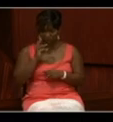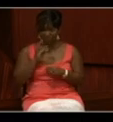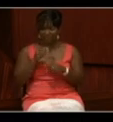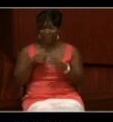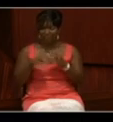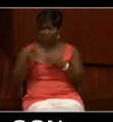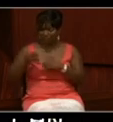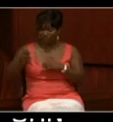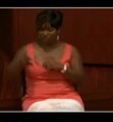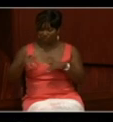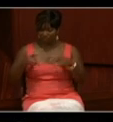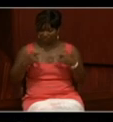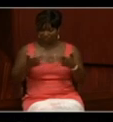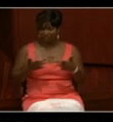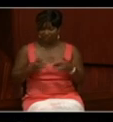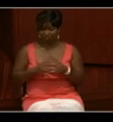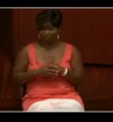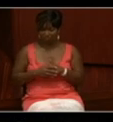event.